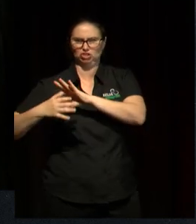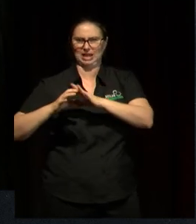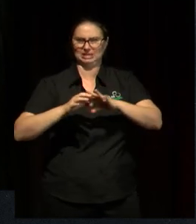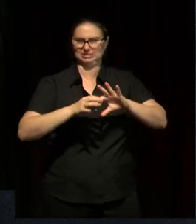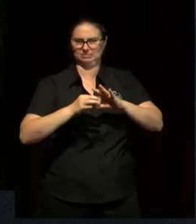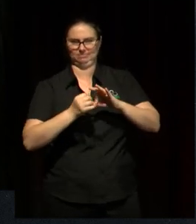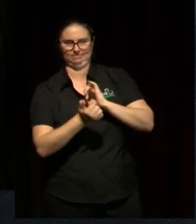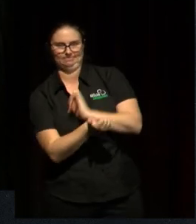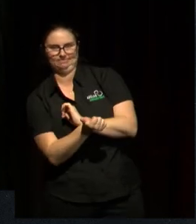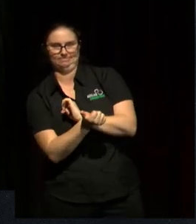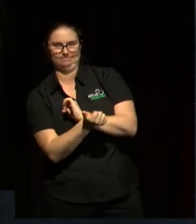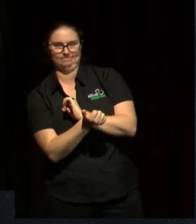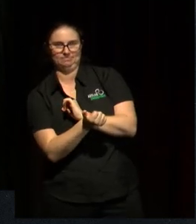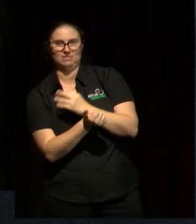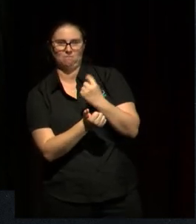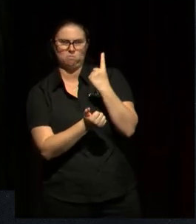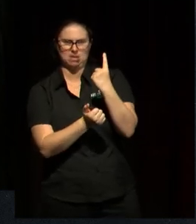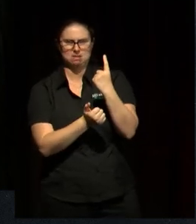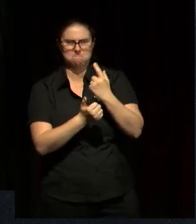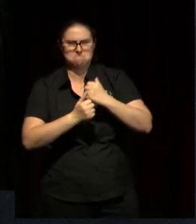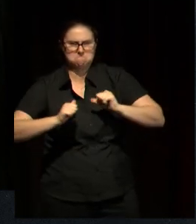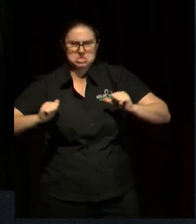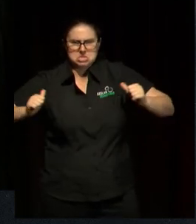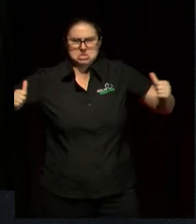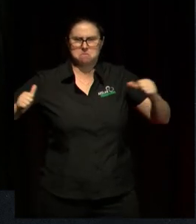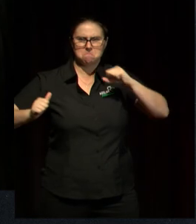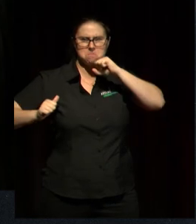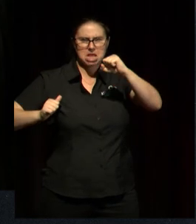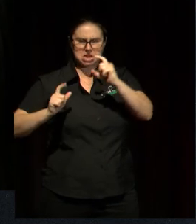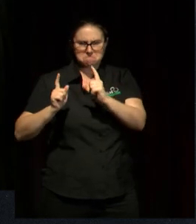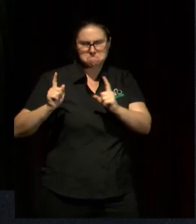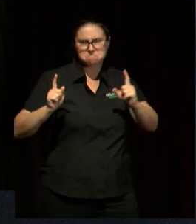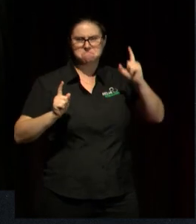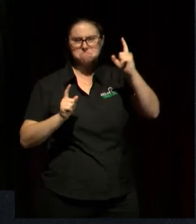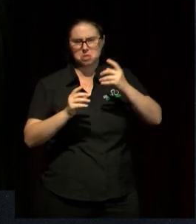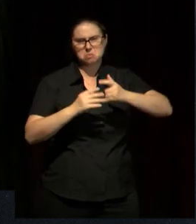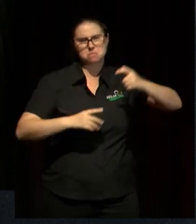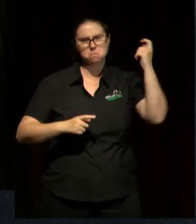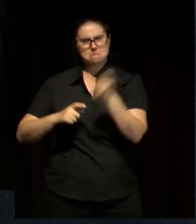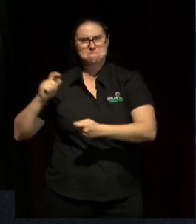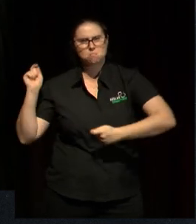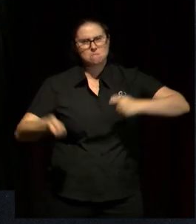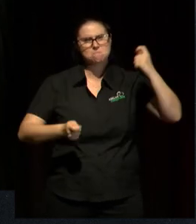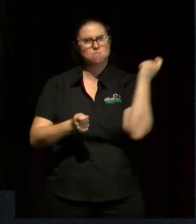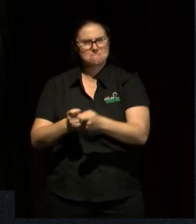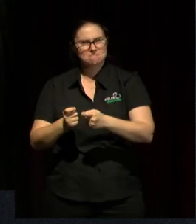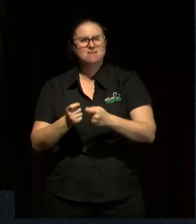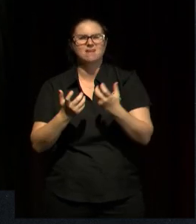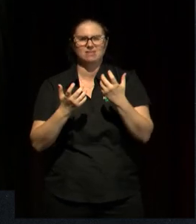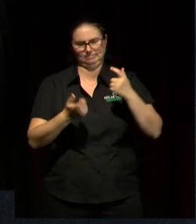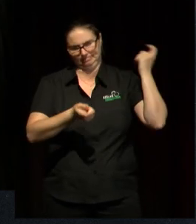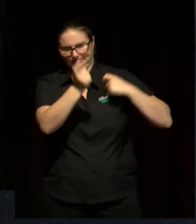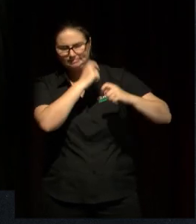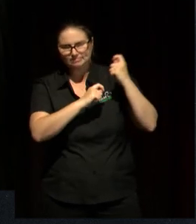her and he's whipping her. And behind him, there's a barbed wire fence and there are other girl children